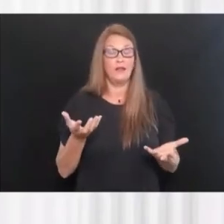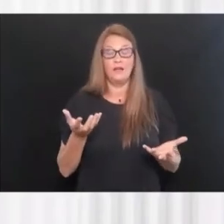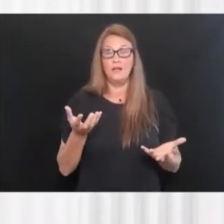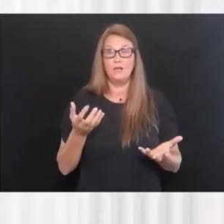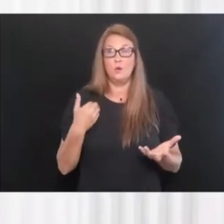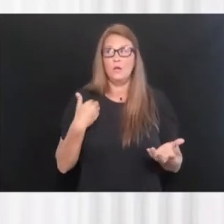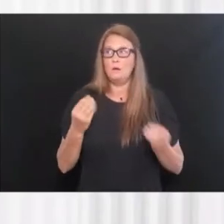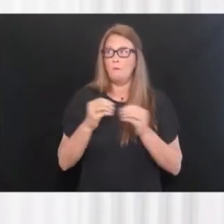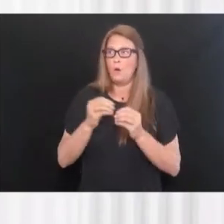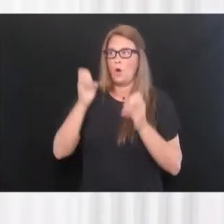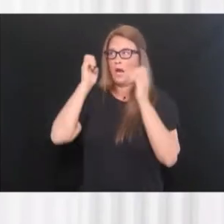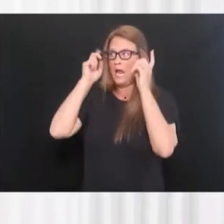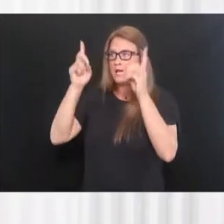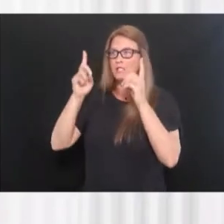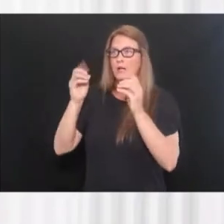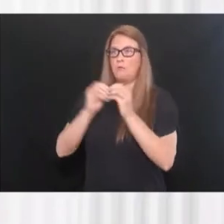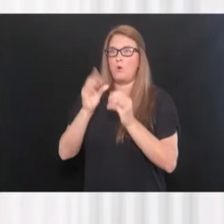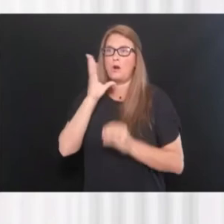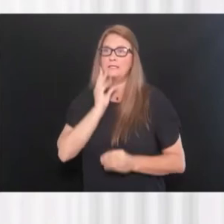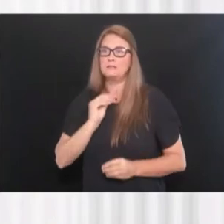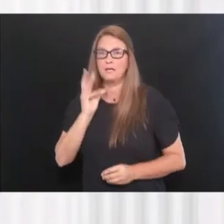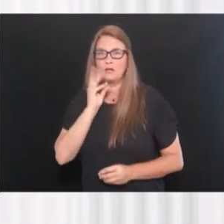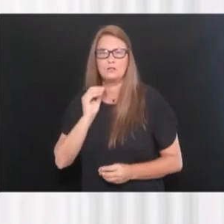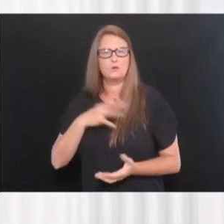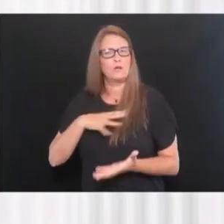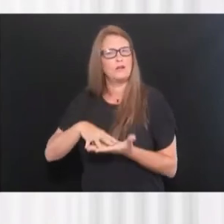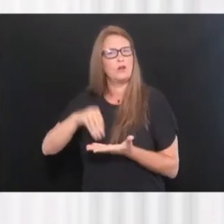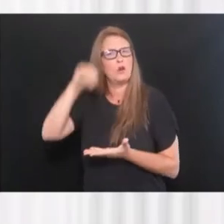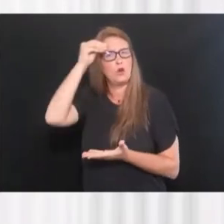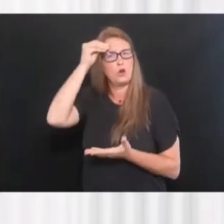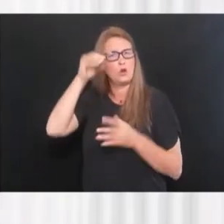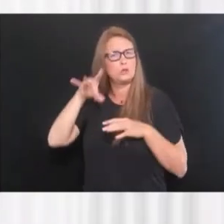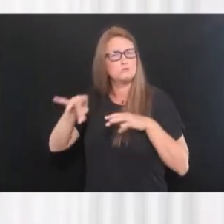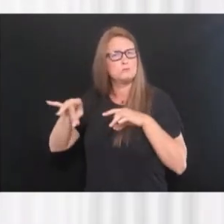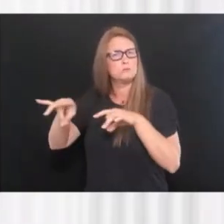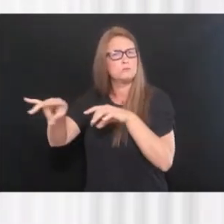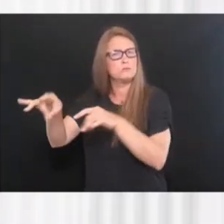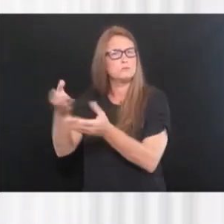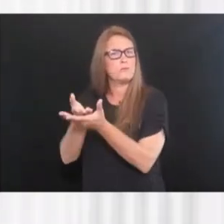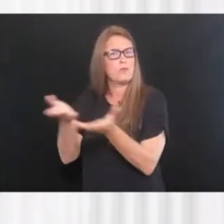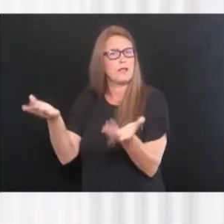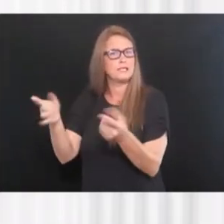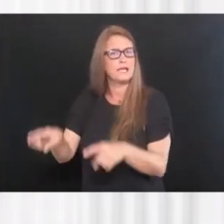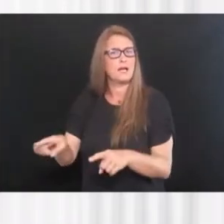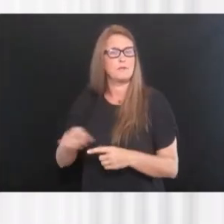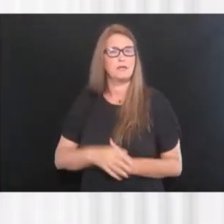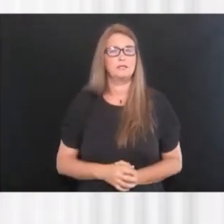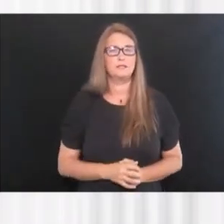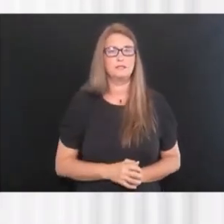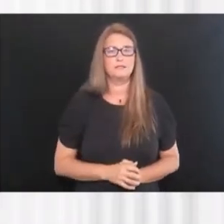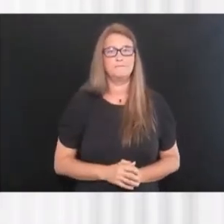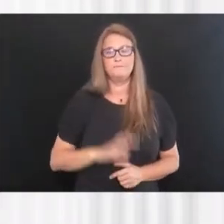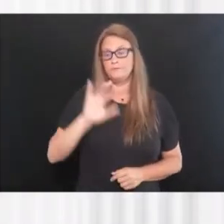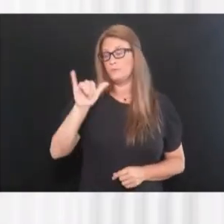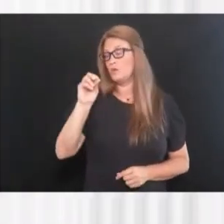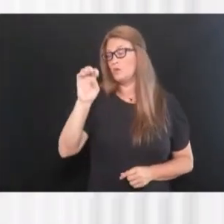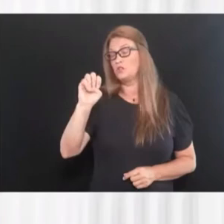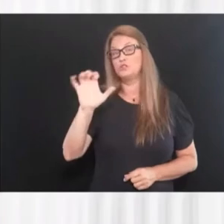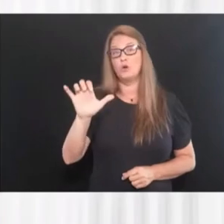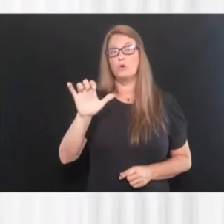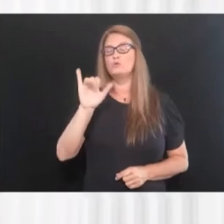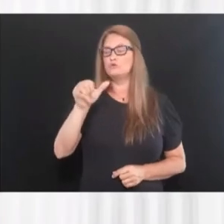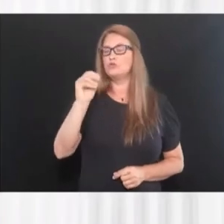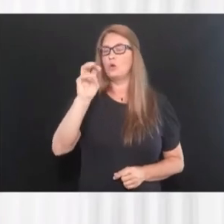more educated and more experienced, uh, we've learned a lot. And we, and, and things like ECMO that, that Joey was on, uh,